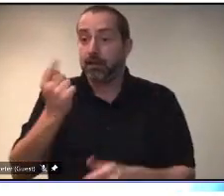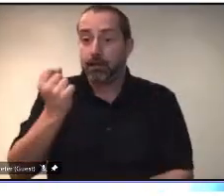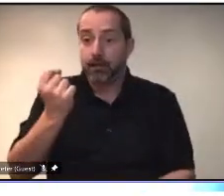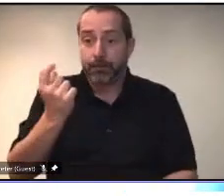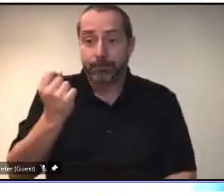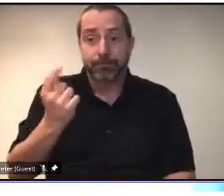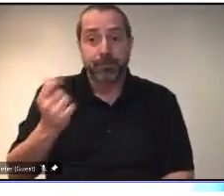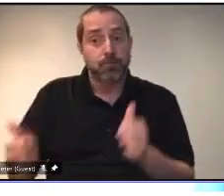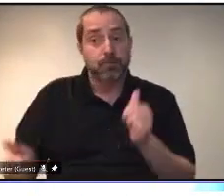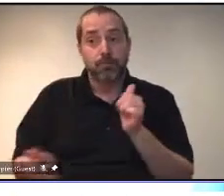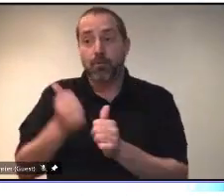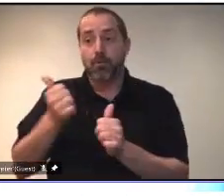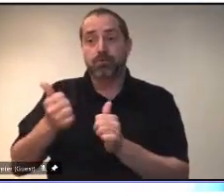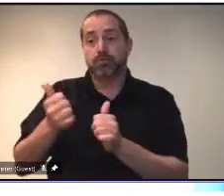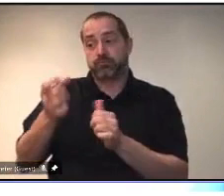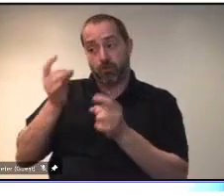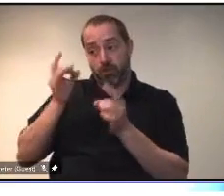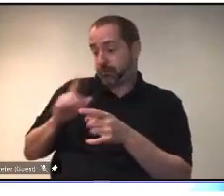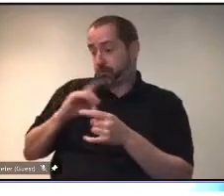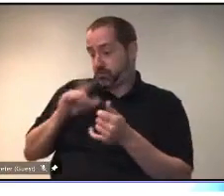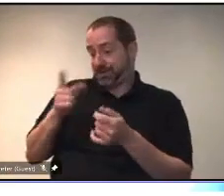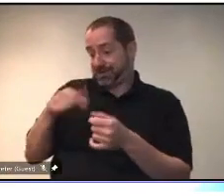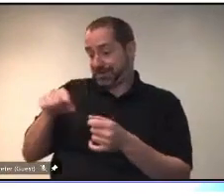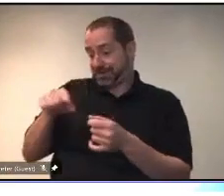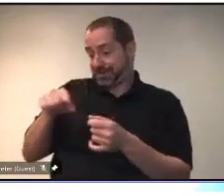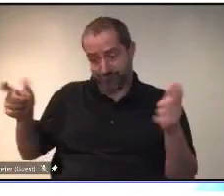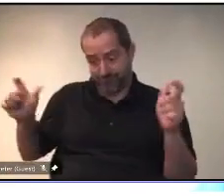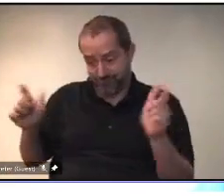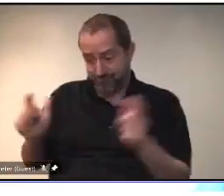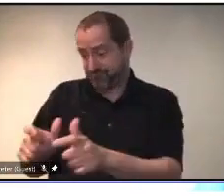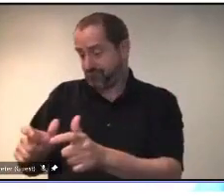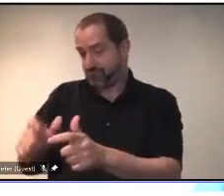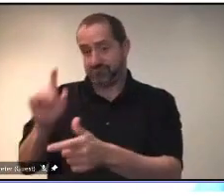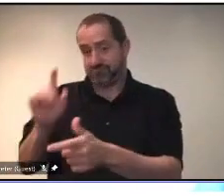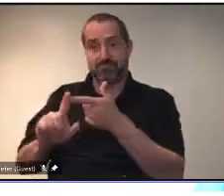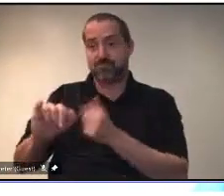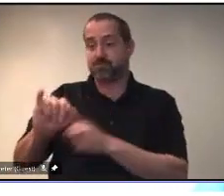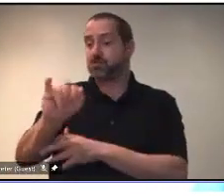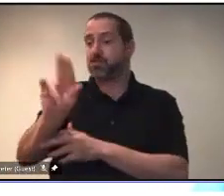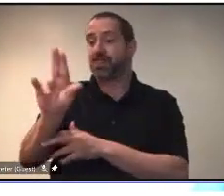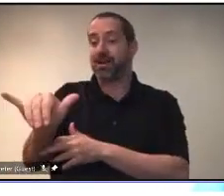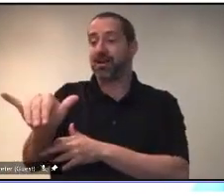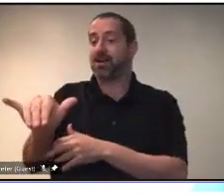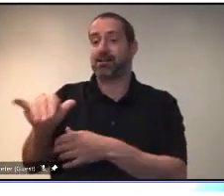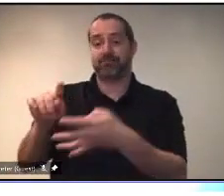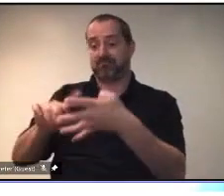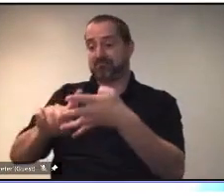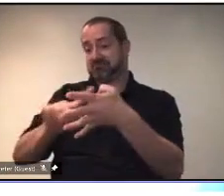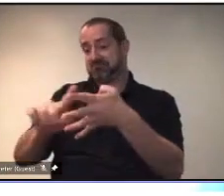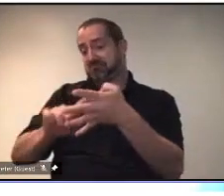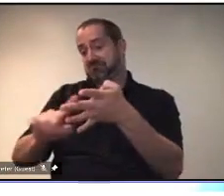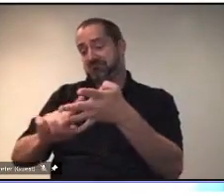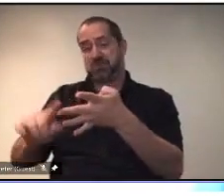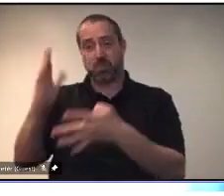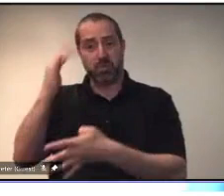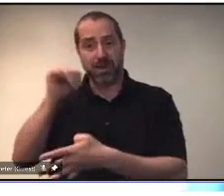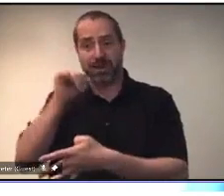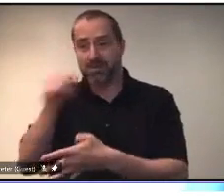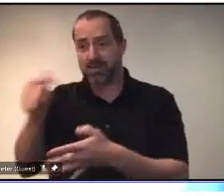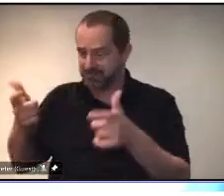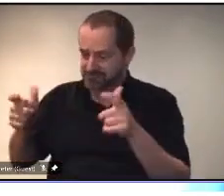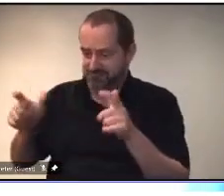as early as july and why would not why wouldn't we take it we talked about all the pressures on healthcare staff on